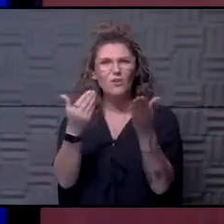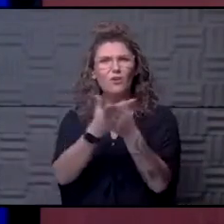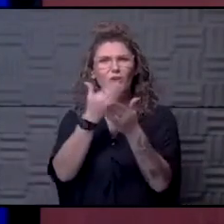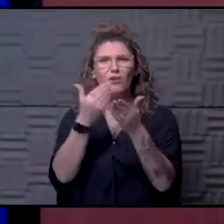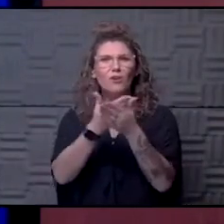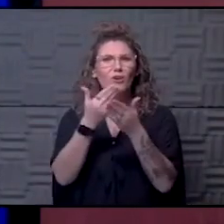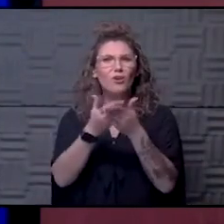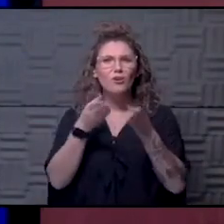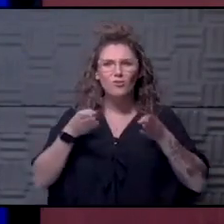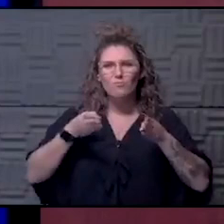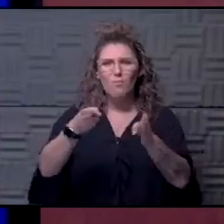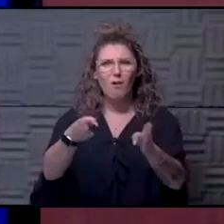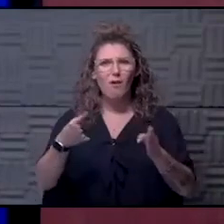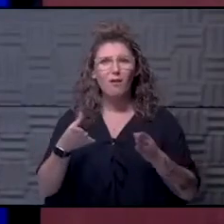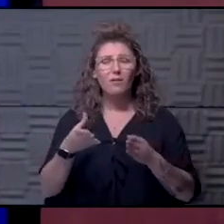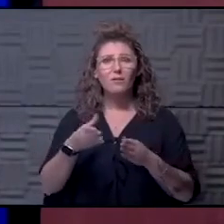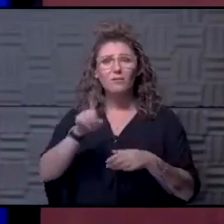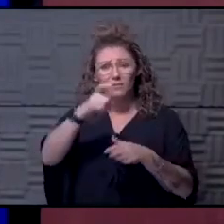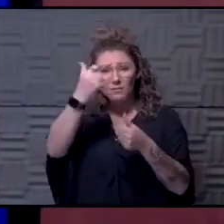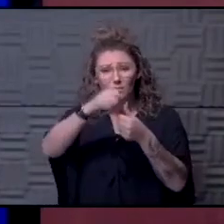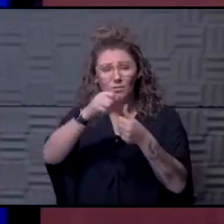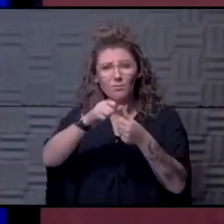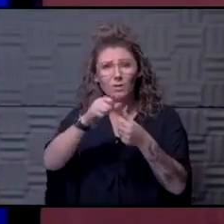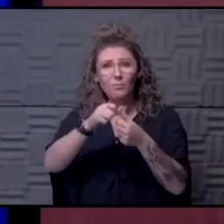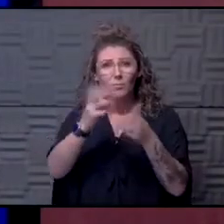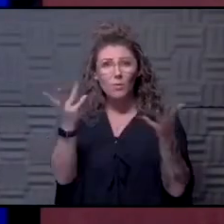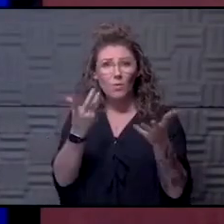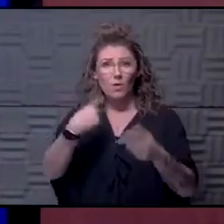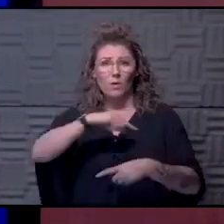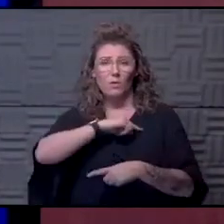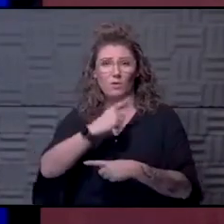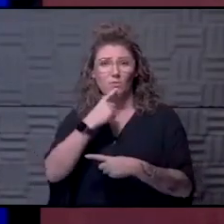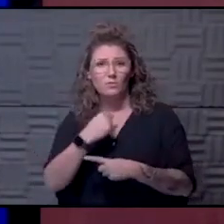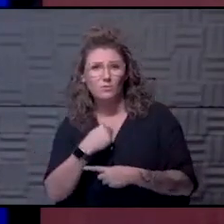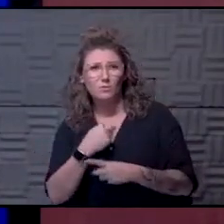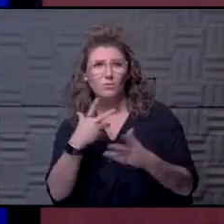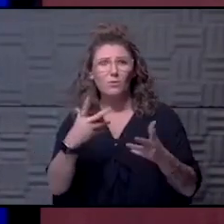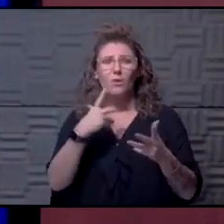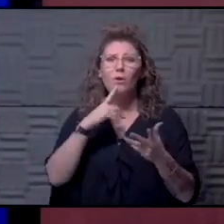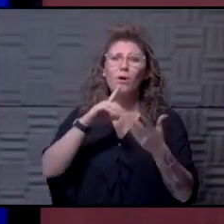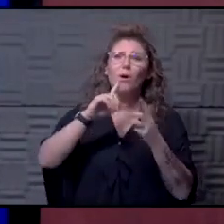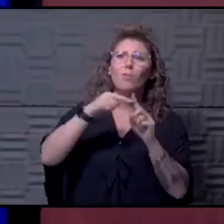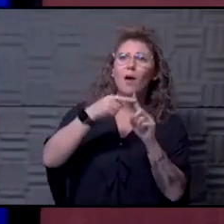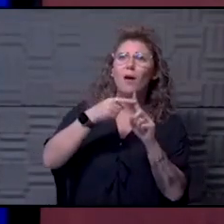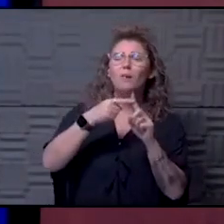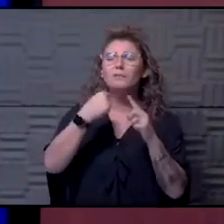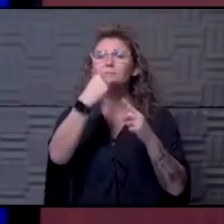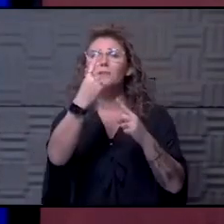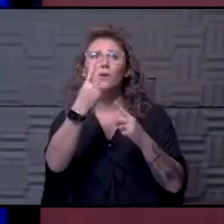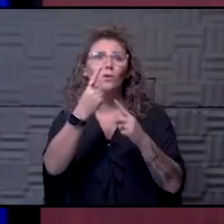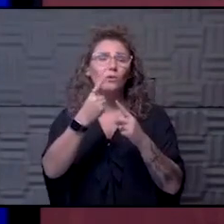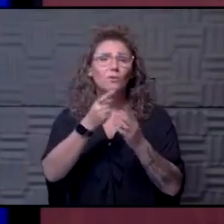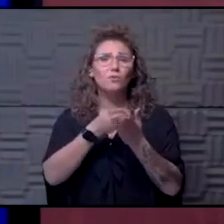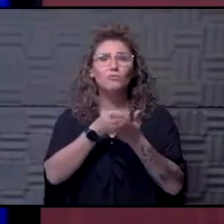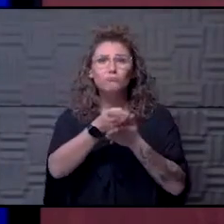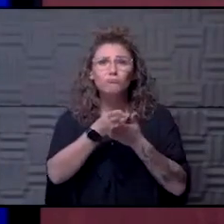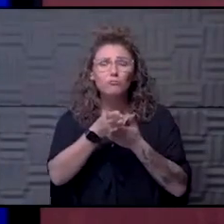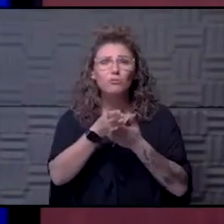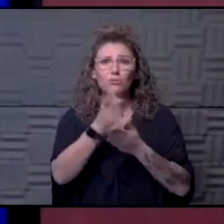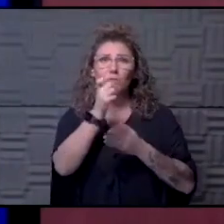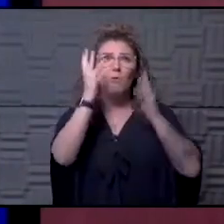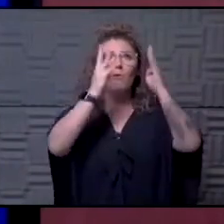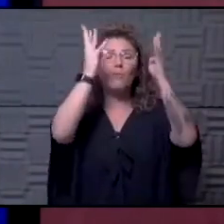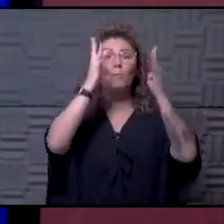country. We need to remember that what we were told about trying to tell the truth and not make it up, that was